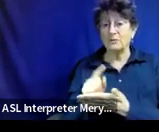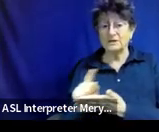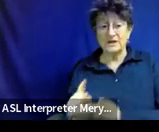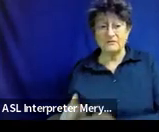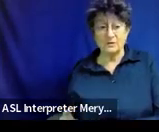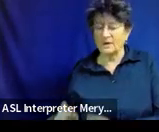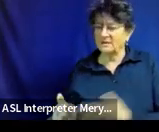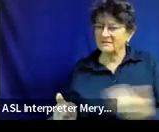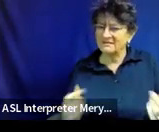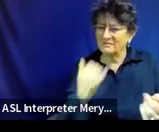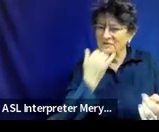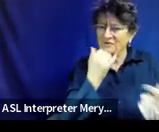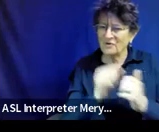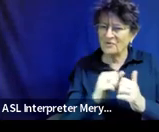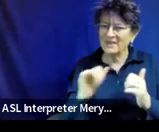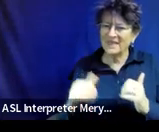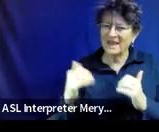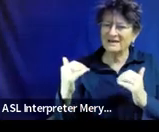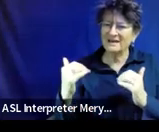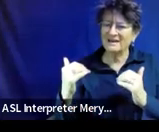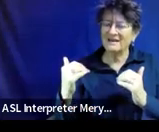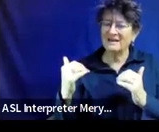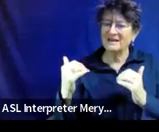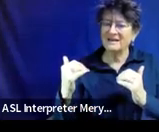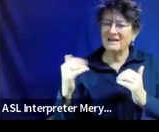with that least restrictive environment statement?